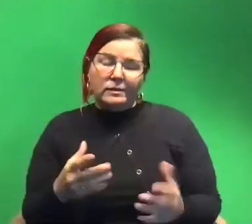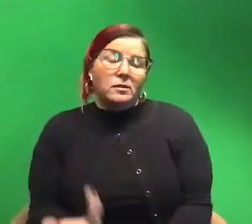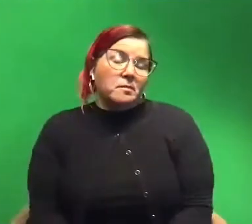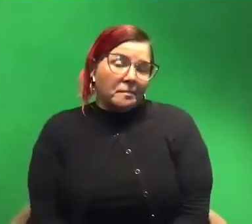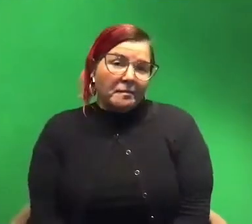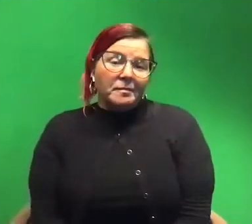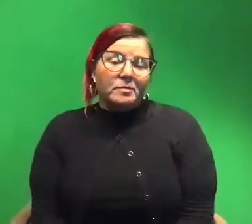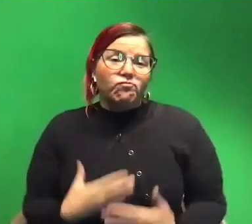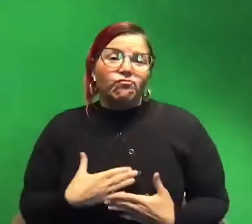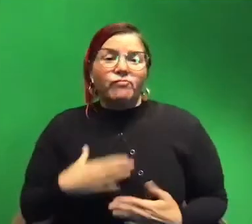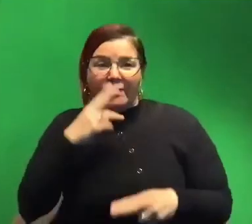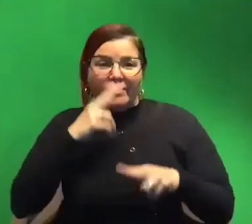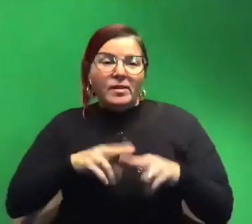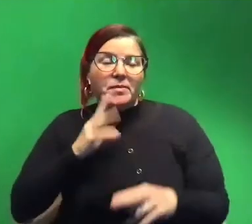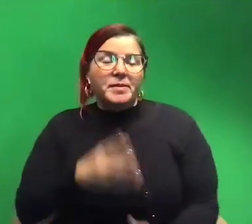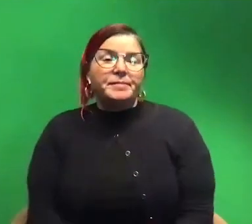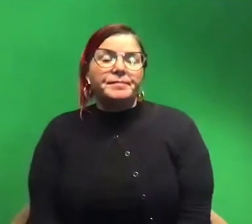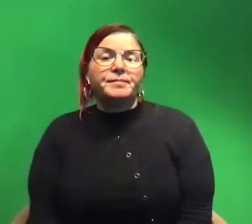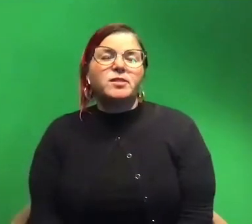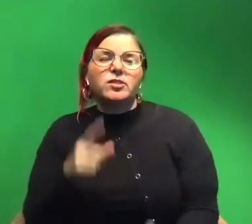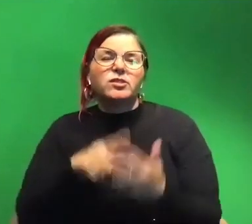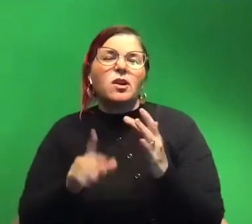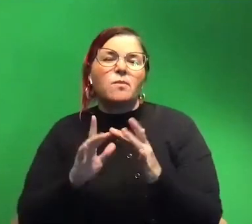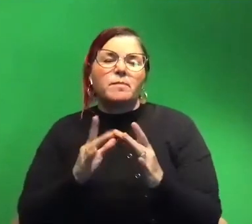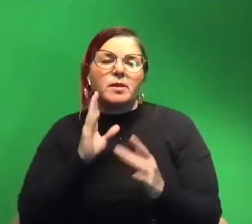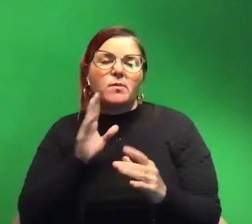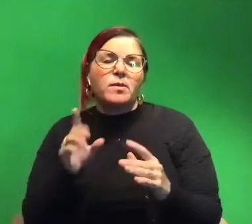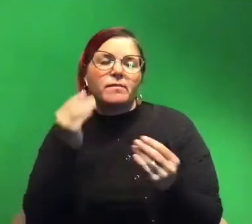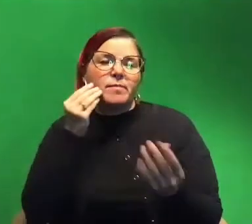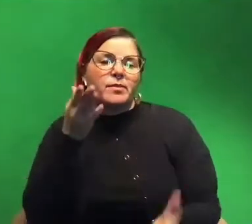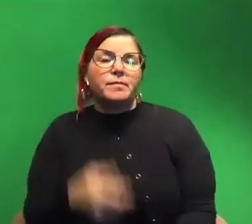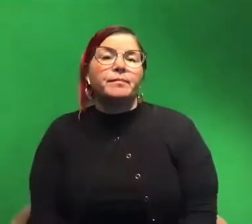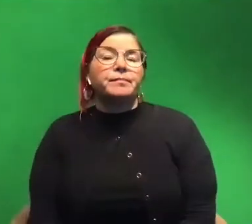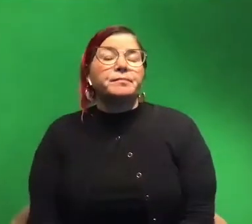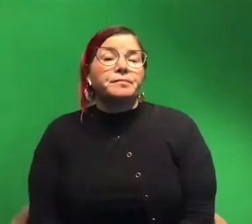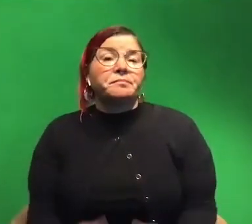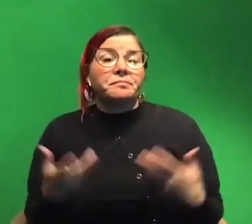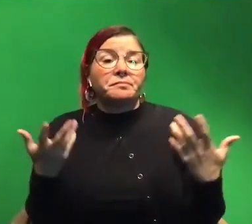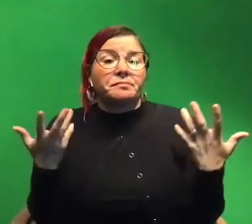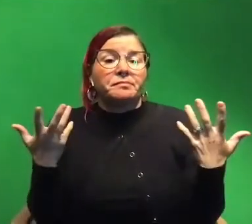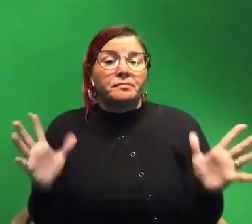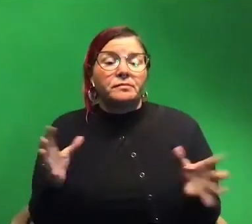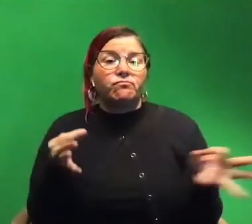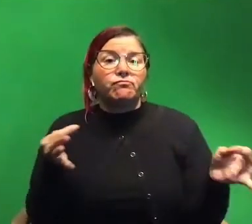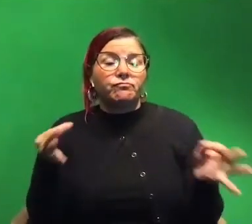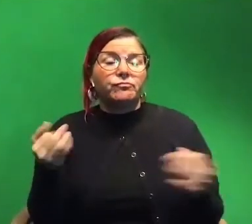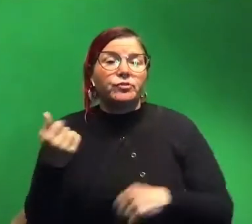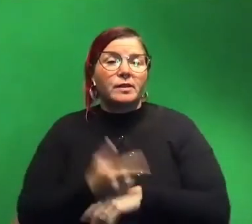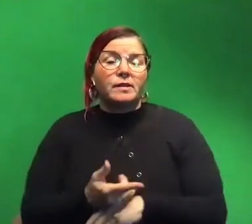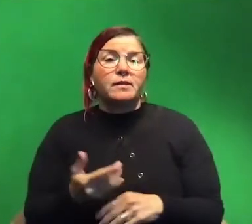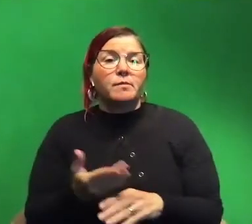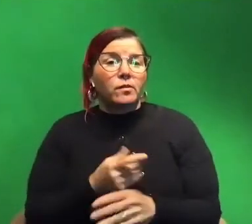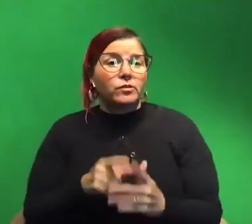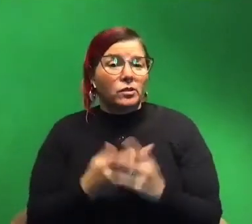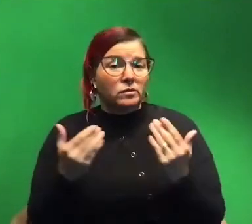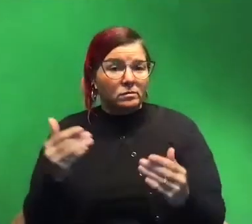gonna be a good time. That'll be up on our website soon. That's really all the housekeeping we have today. So Carly,